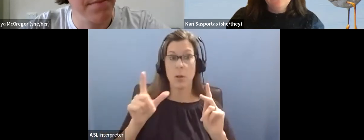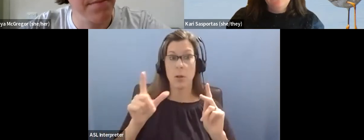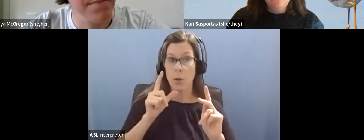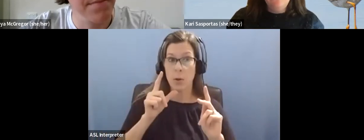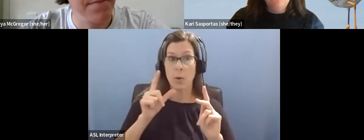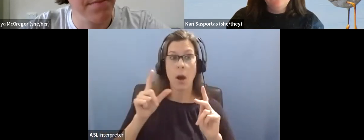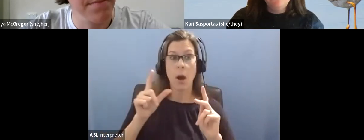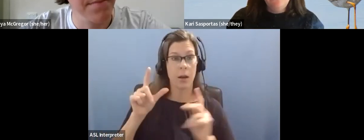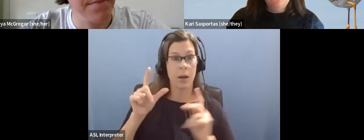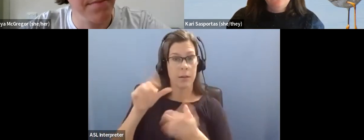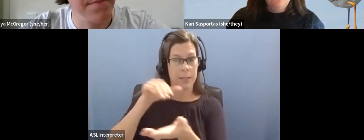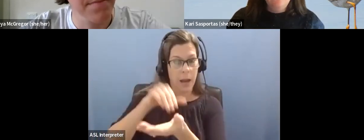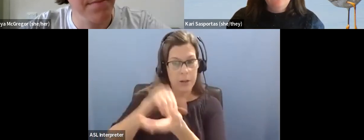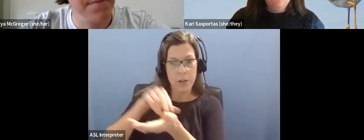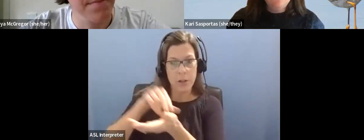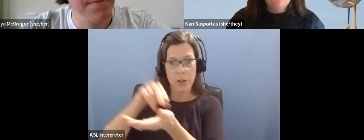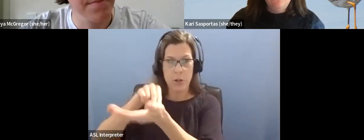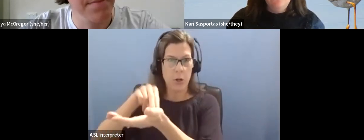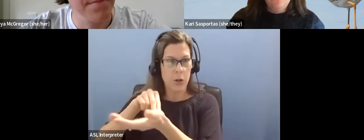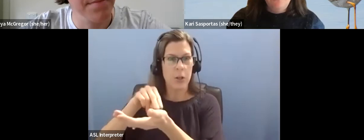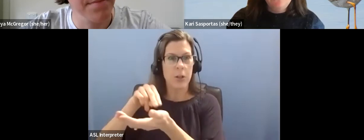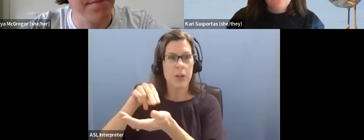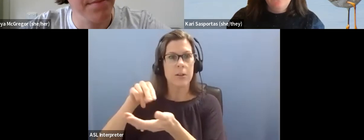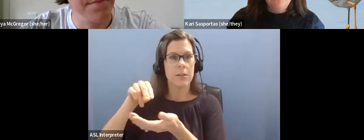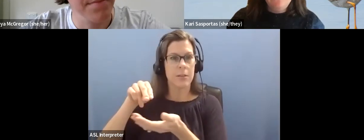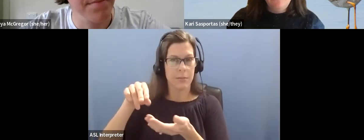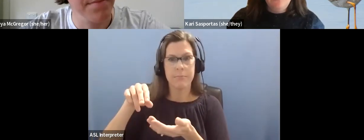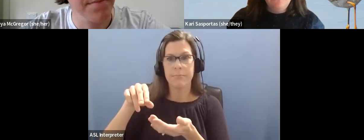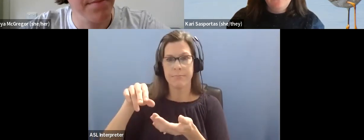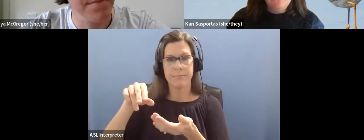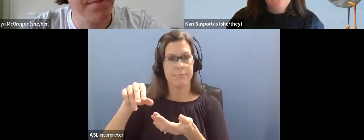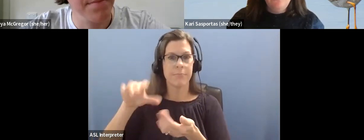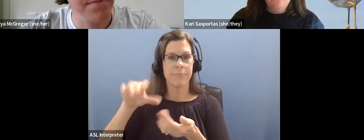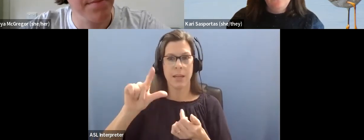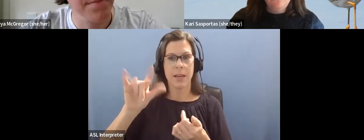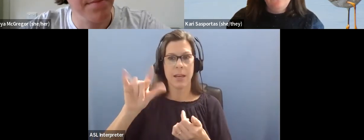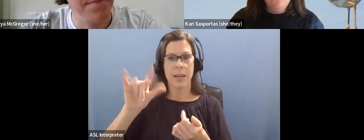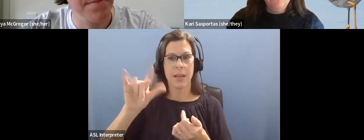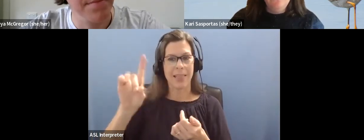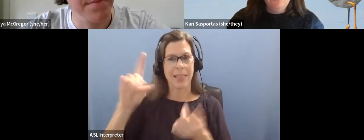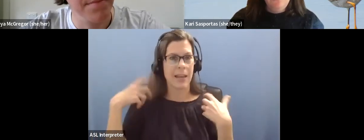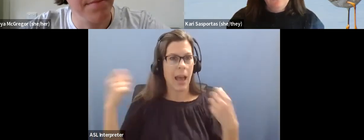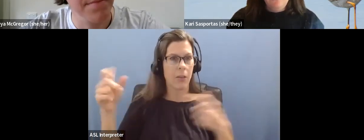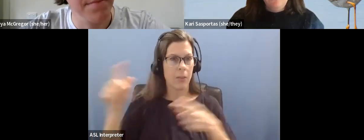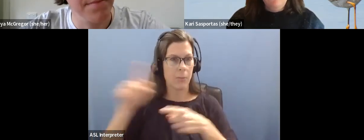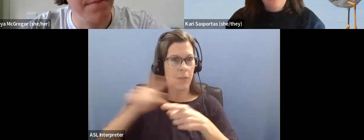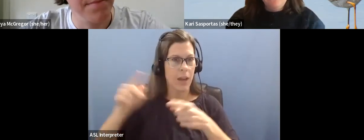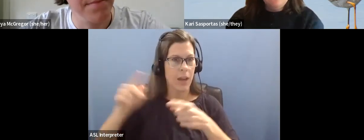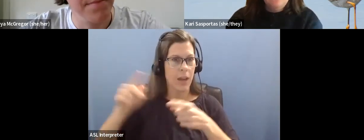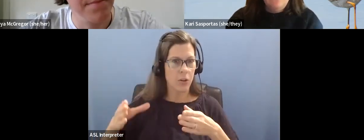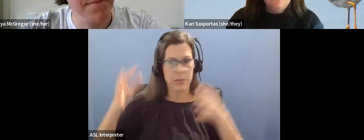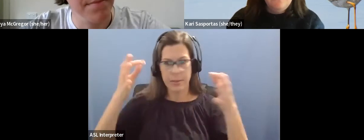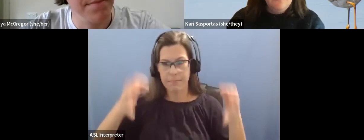and things like that. And that's, um, you know, certainly informed by a certain mindset, but I think it's equally important to, um,